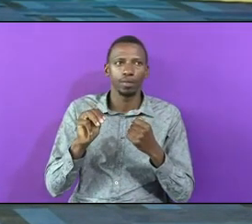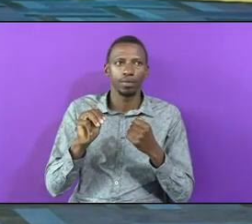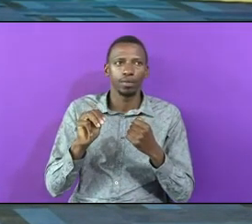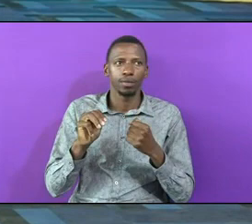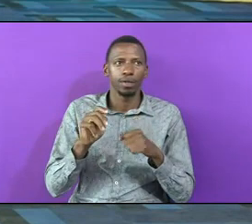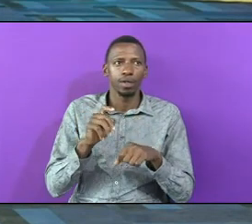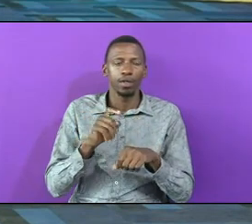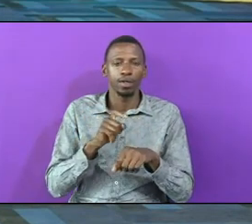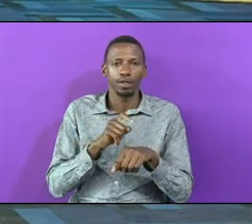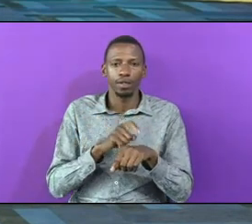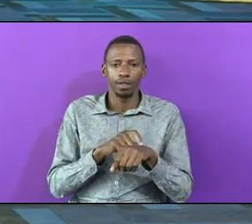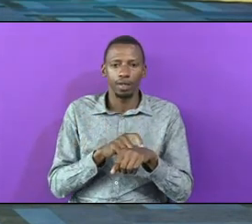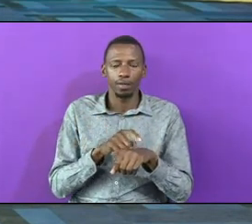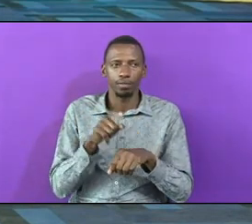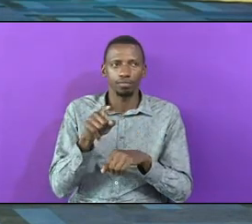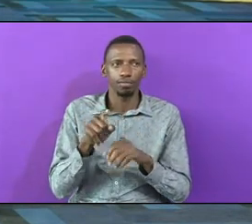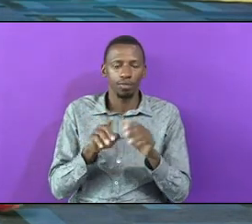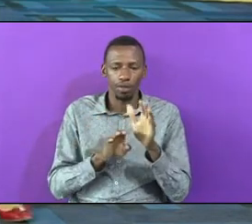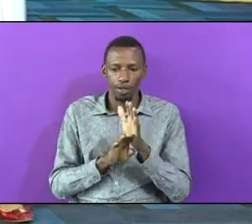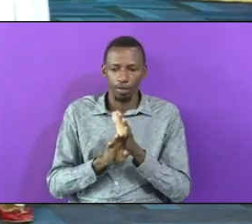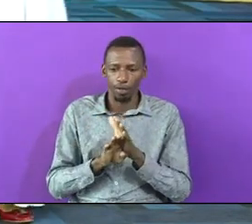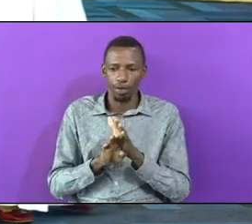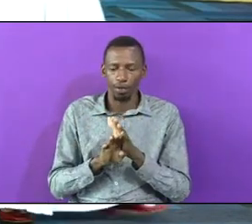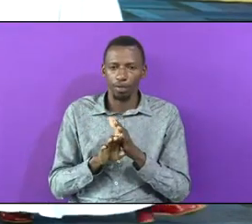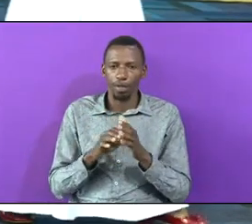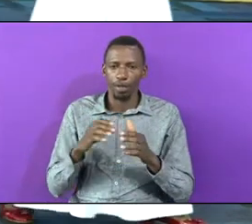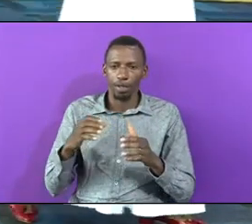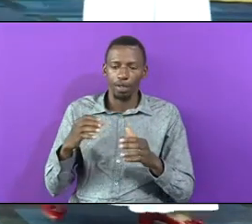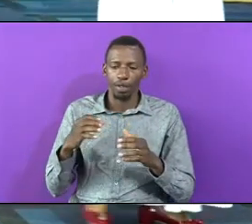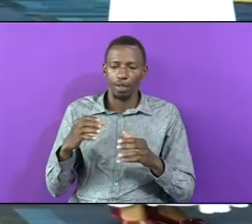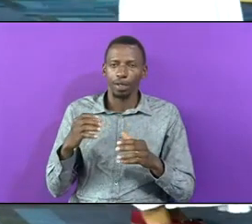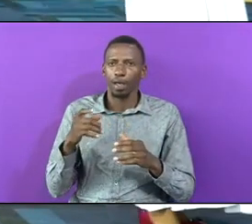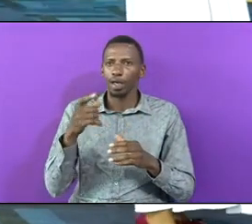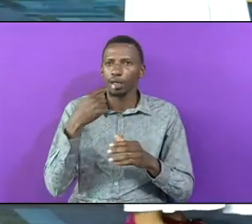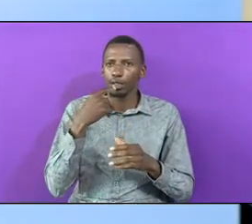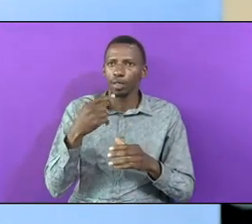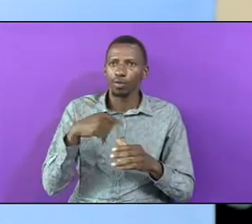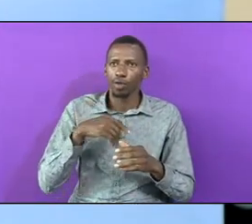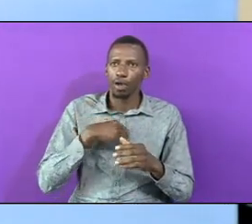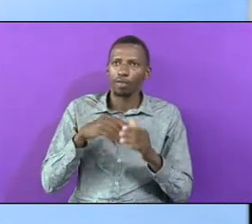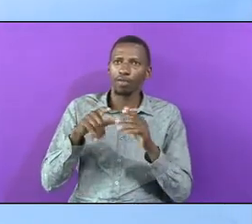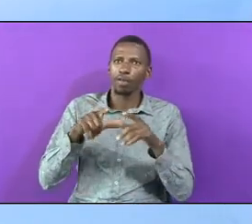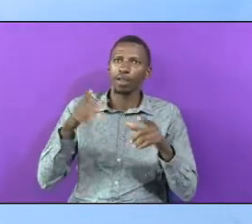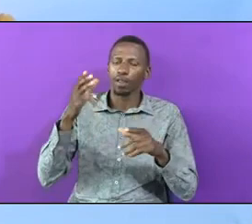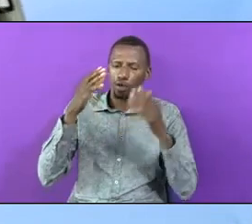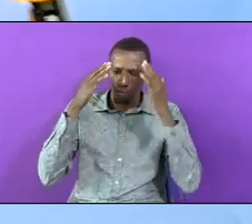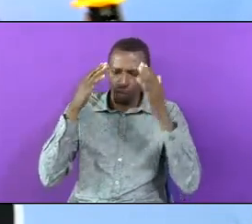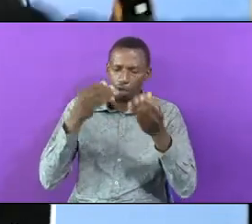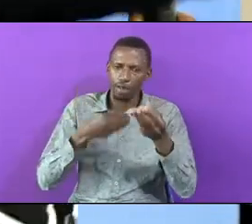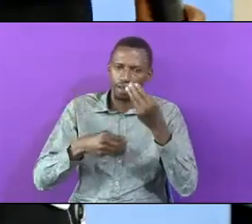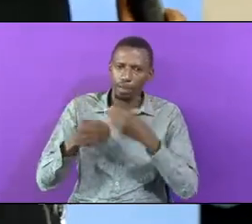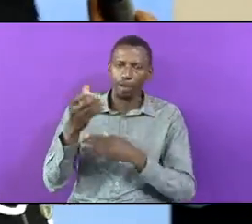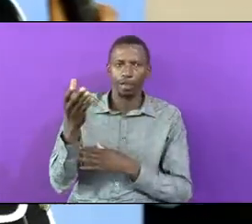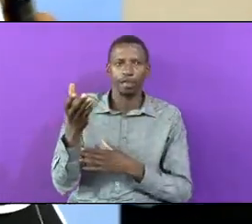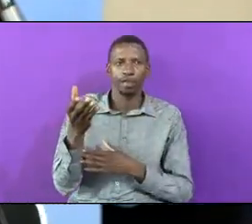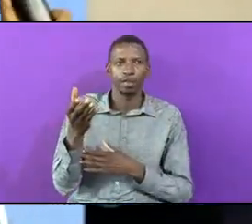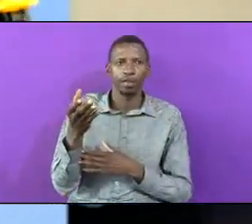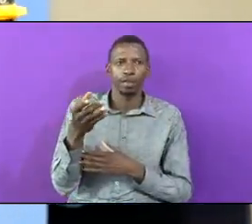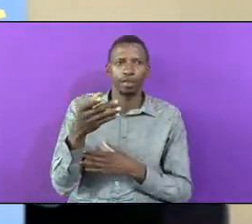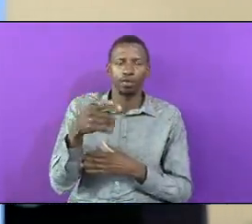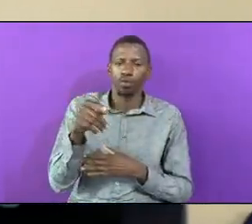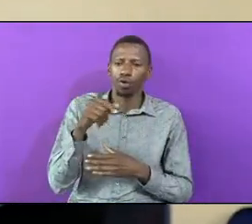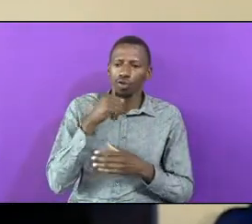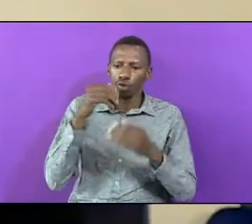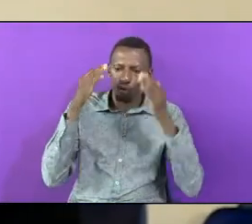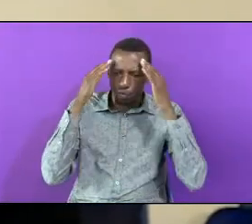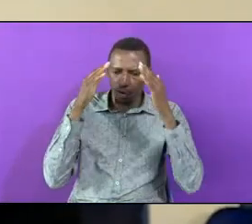Development Chair I Told Him Focus So That We Buy This Because I Saw We Are Just Meandering We Were Not Focused